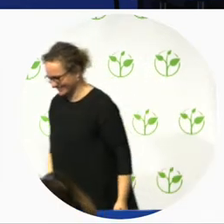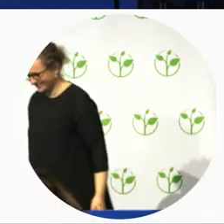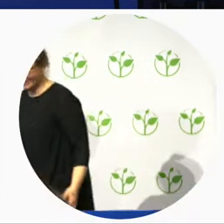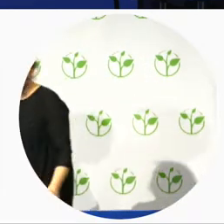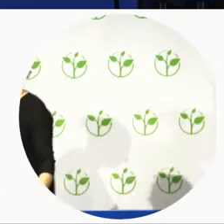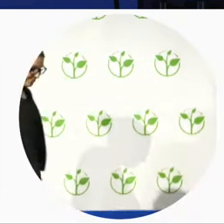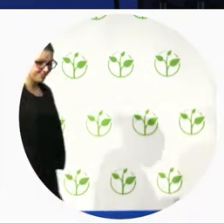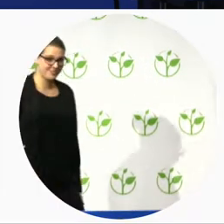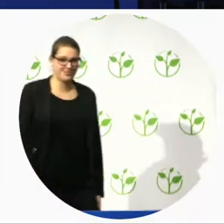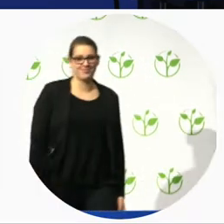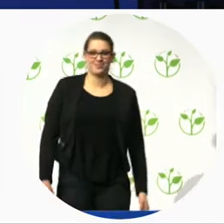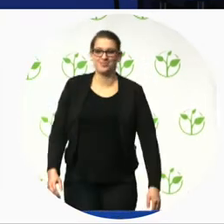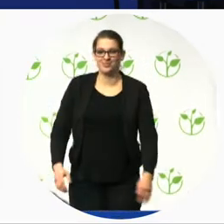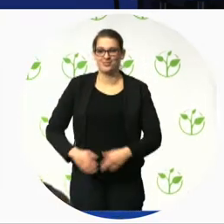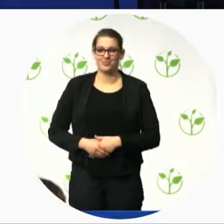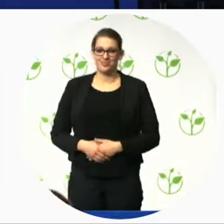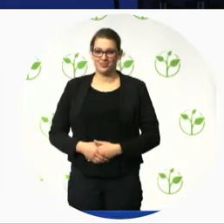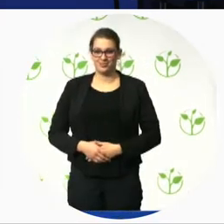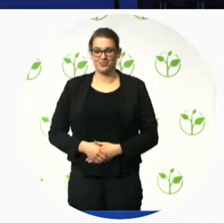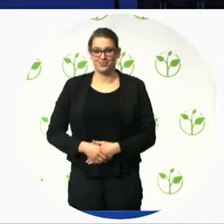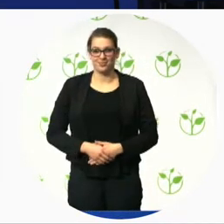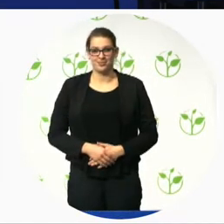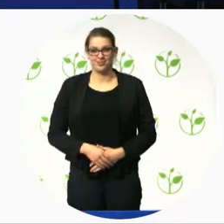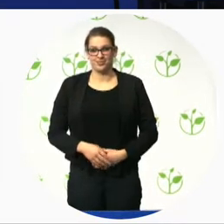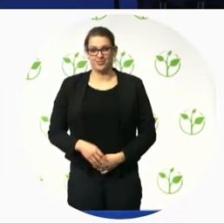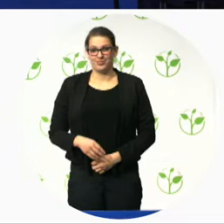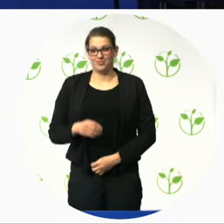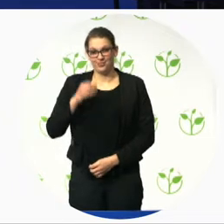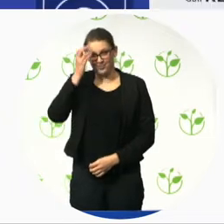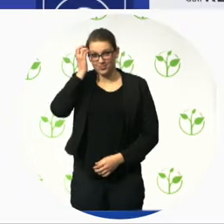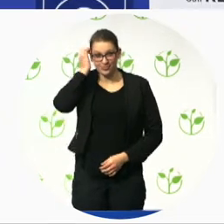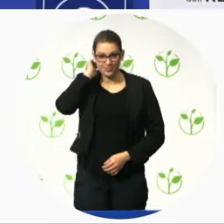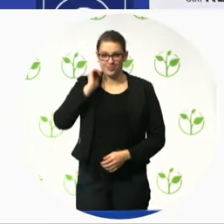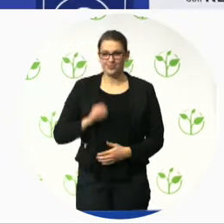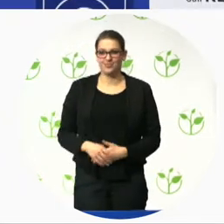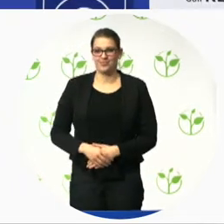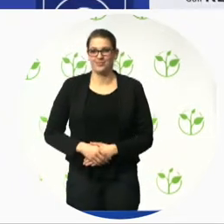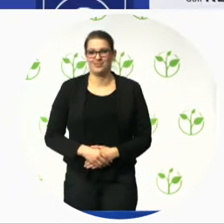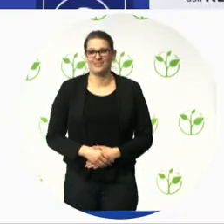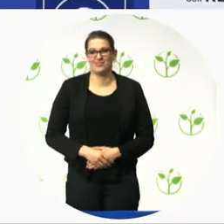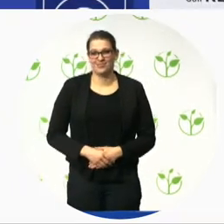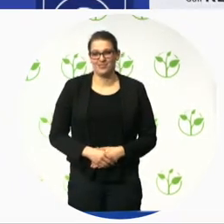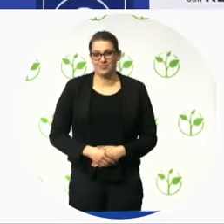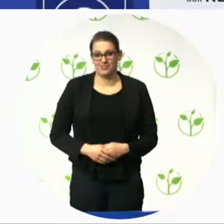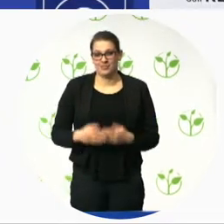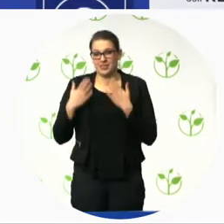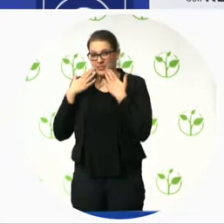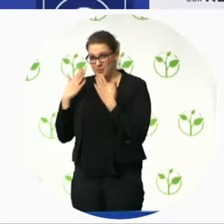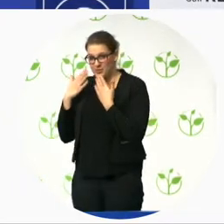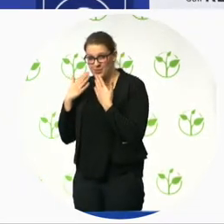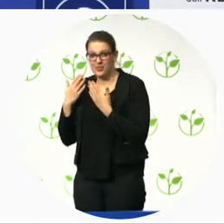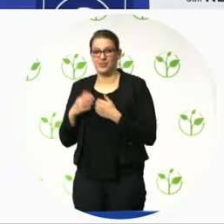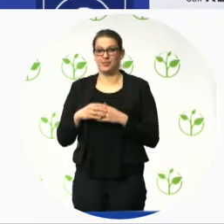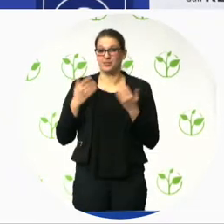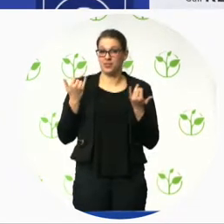Thank you very much, Amanda. And I think that this toolkit contains really a lot of knowledge and